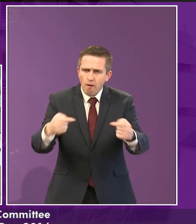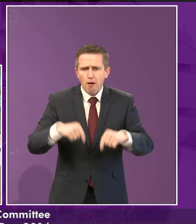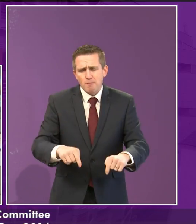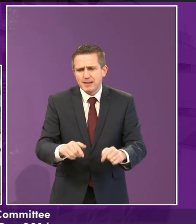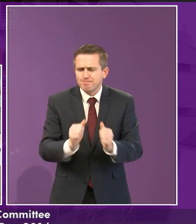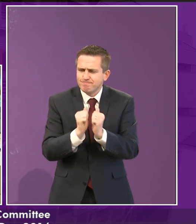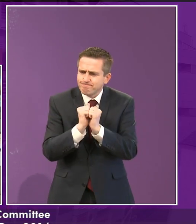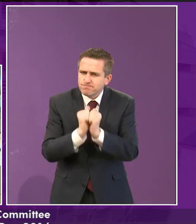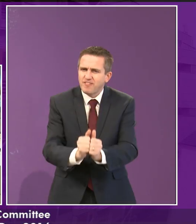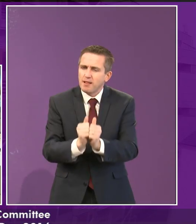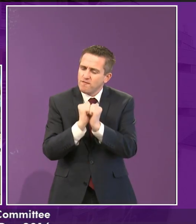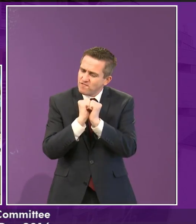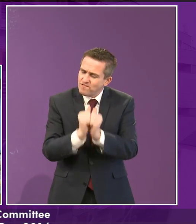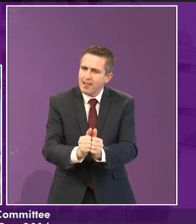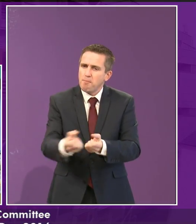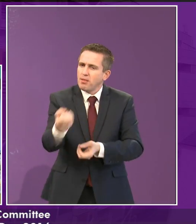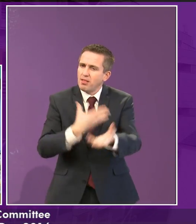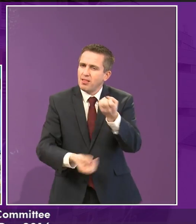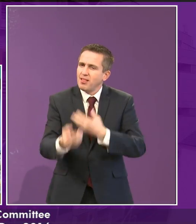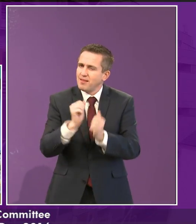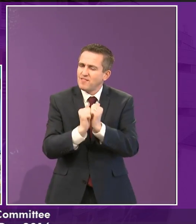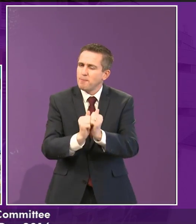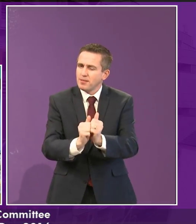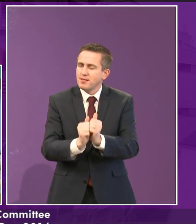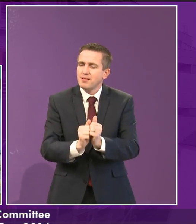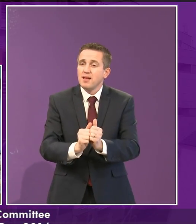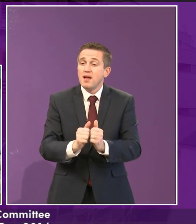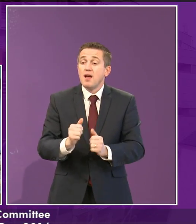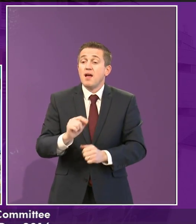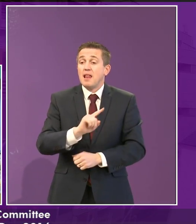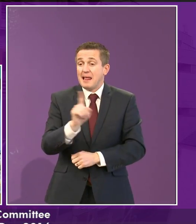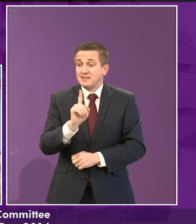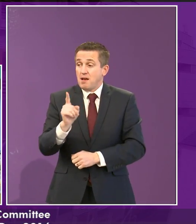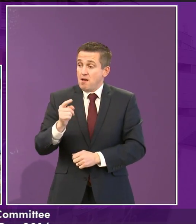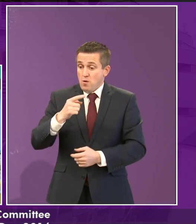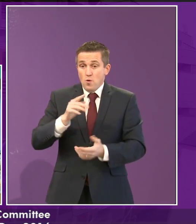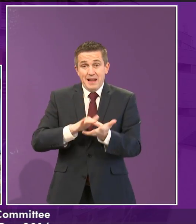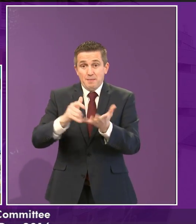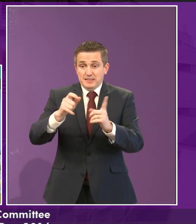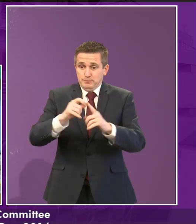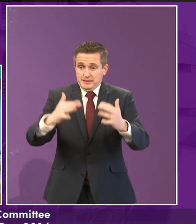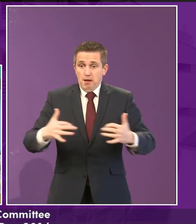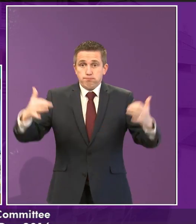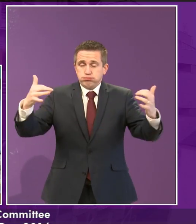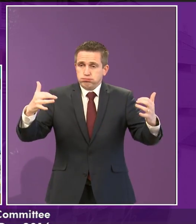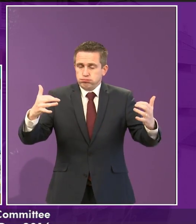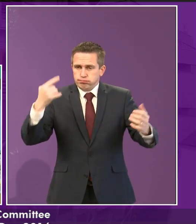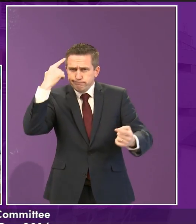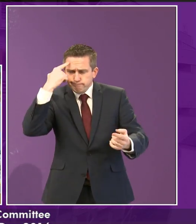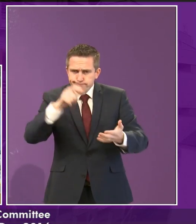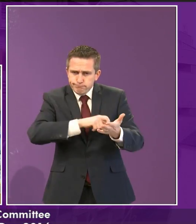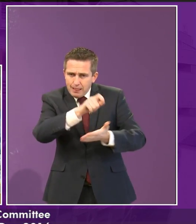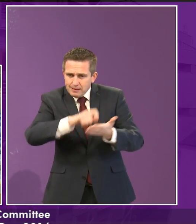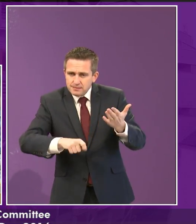has been a brilliant experience for us. And when we go and we go into the chamber and we're in other committees making decisions, we will